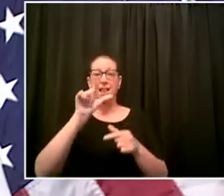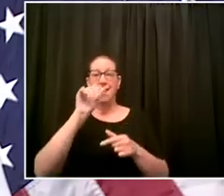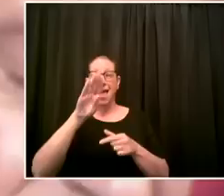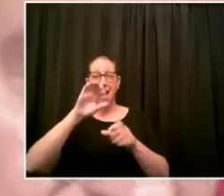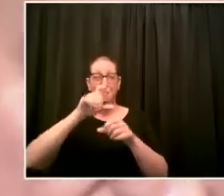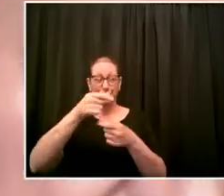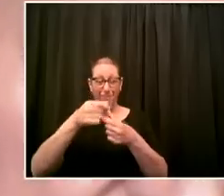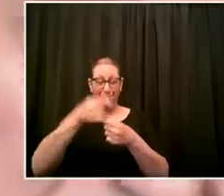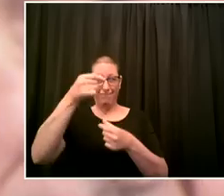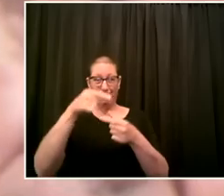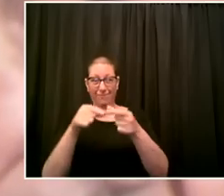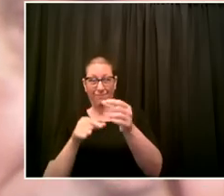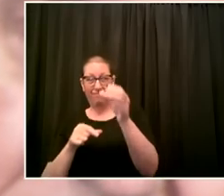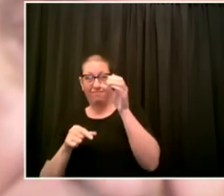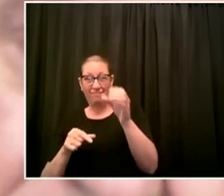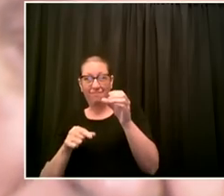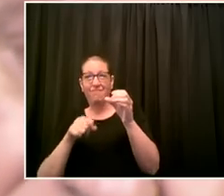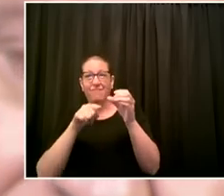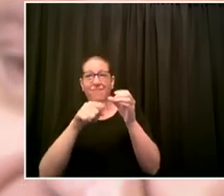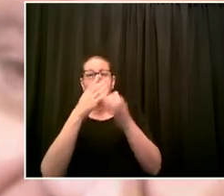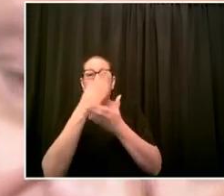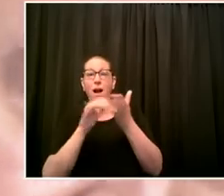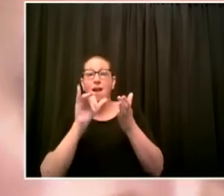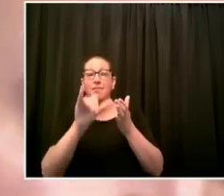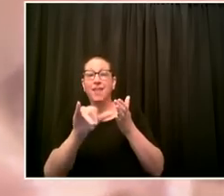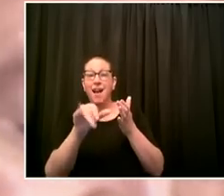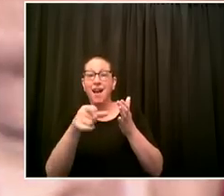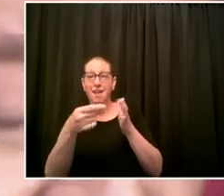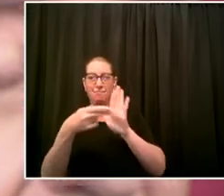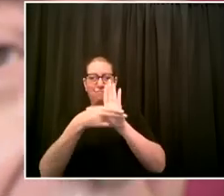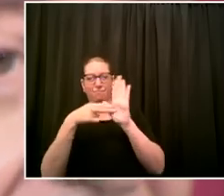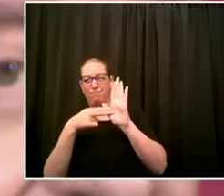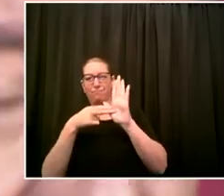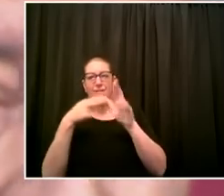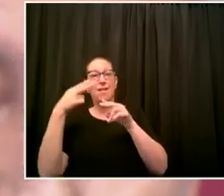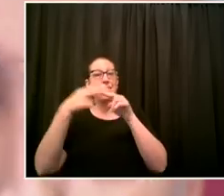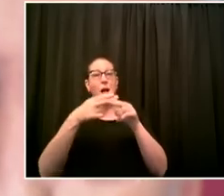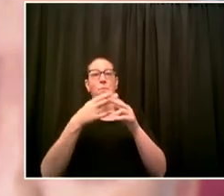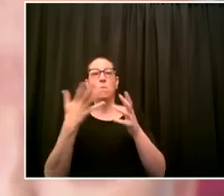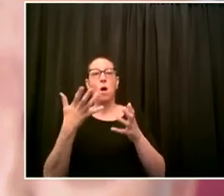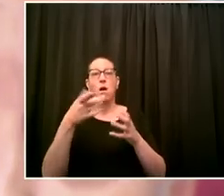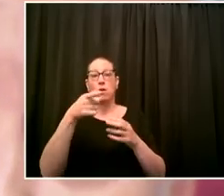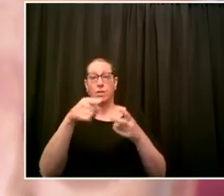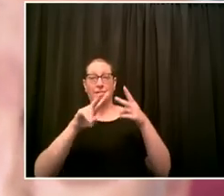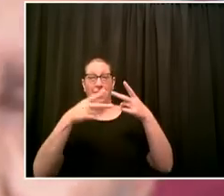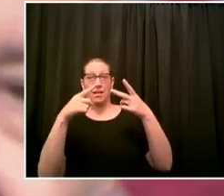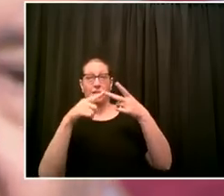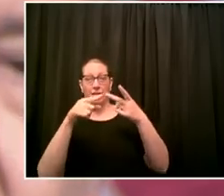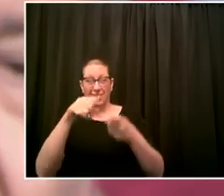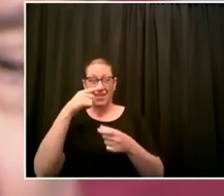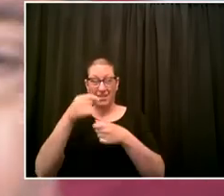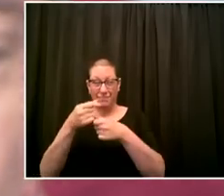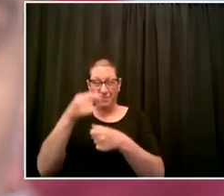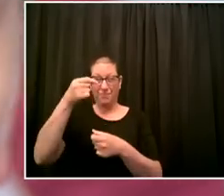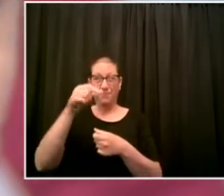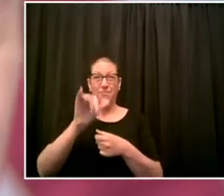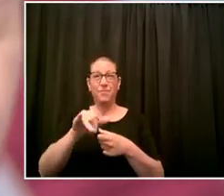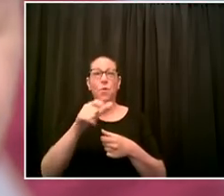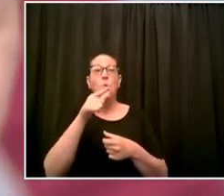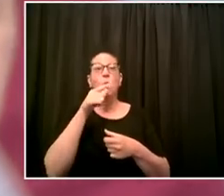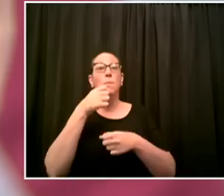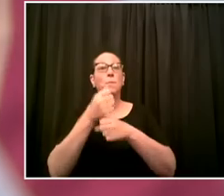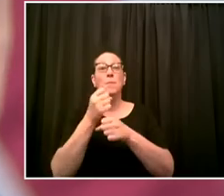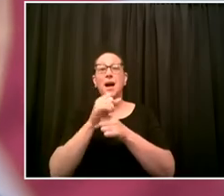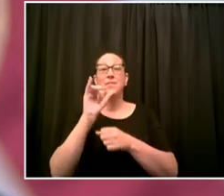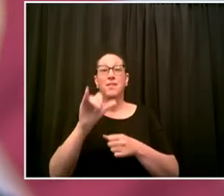that comes from the team at albert einstein college of medicine in the bronx it worked to get that right because the transport medium holds